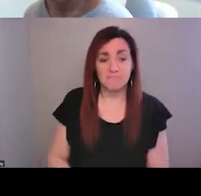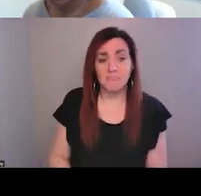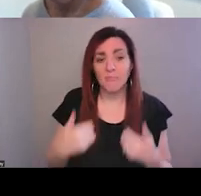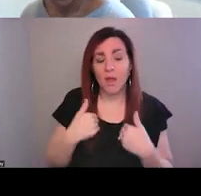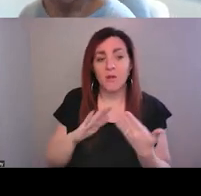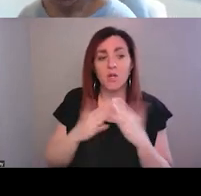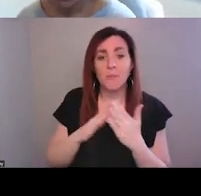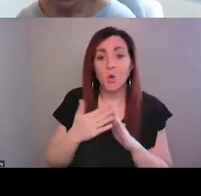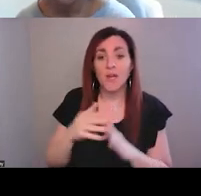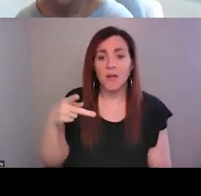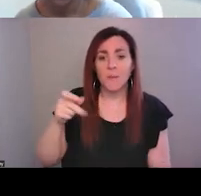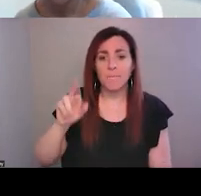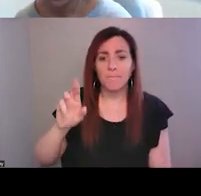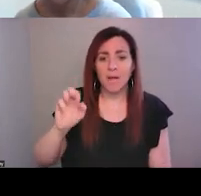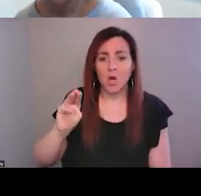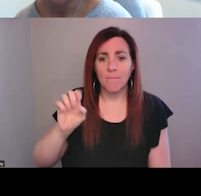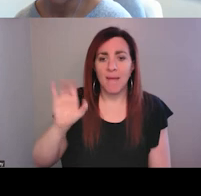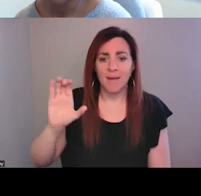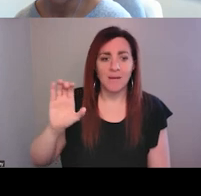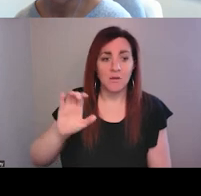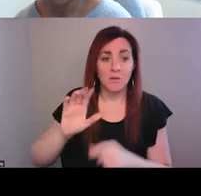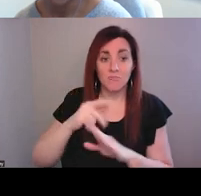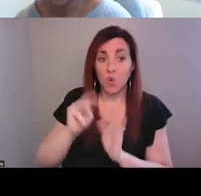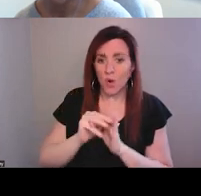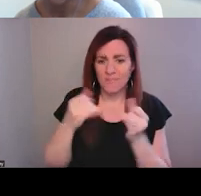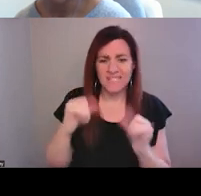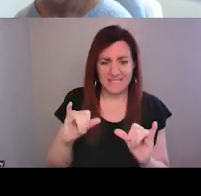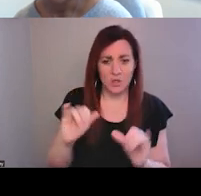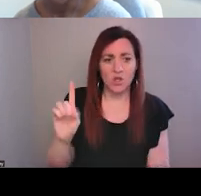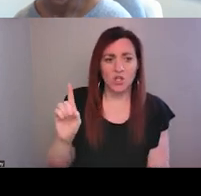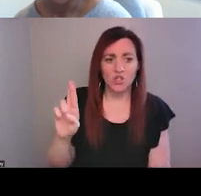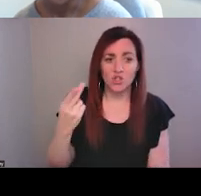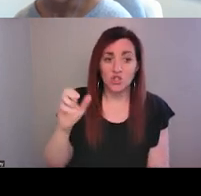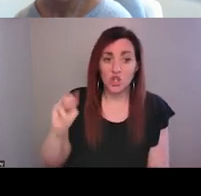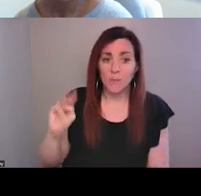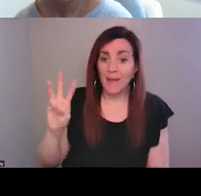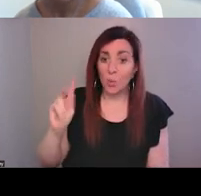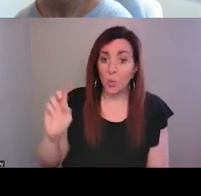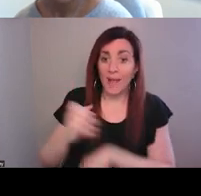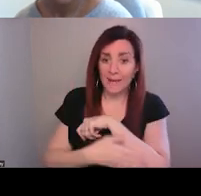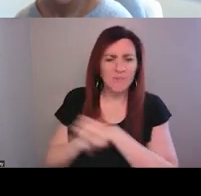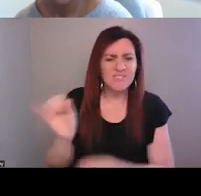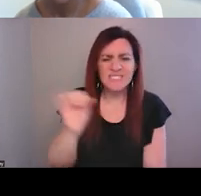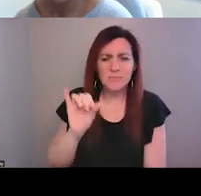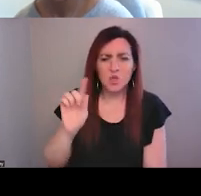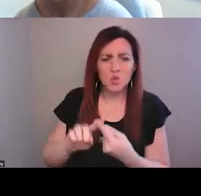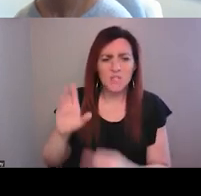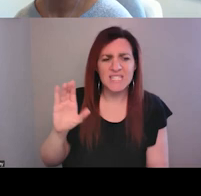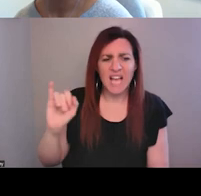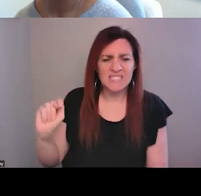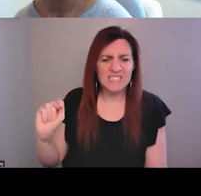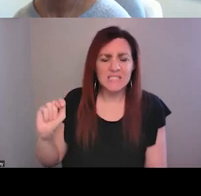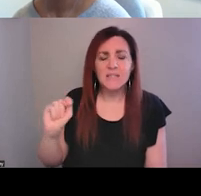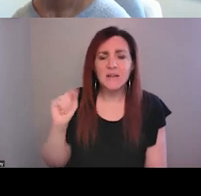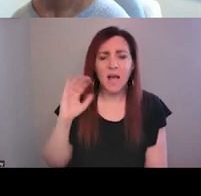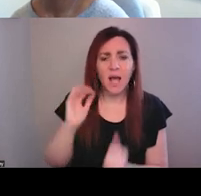paramedic programs and continue to have those in Durham and Wake counties. That's similar to CIT in that